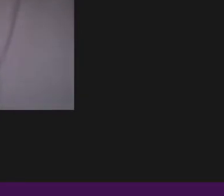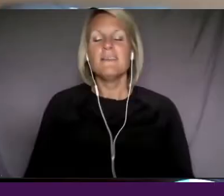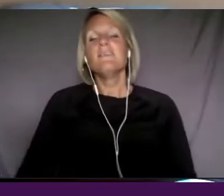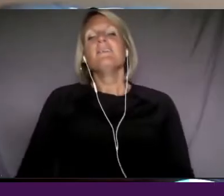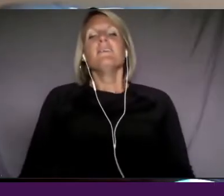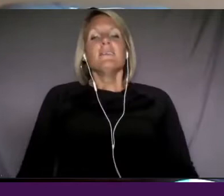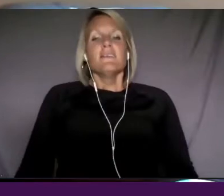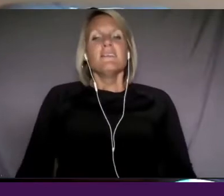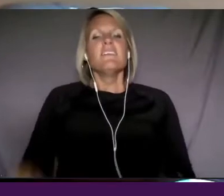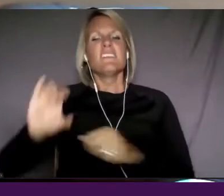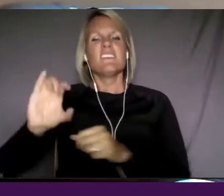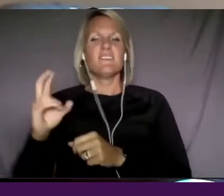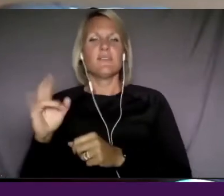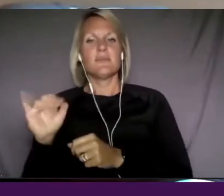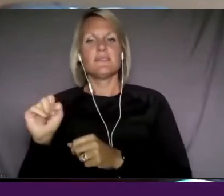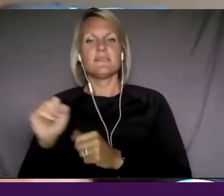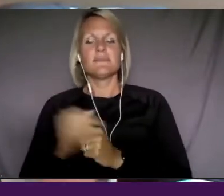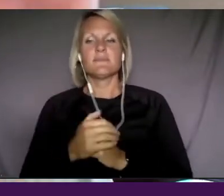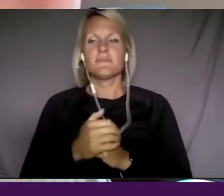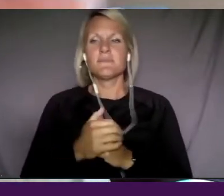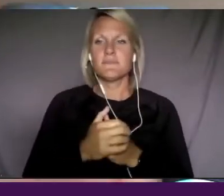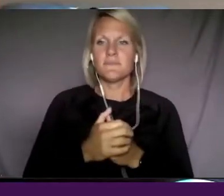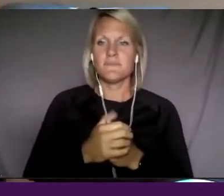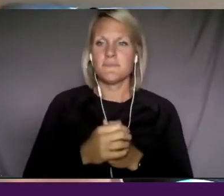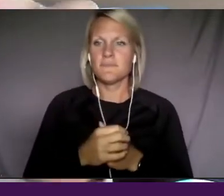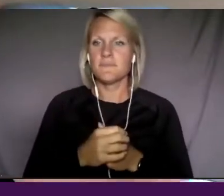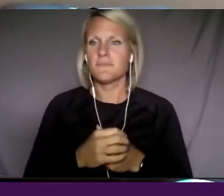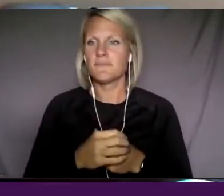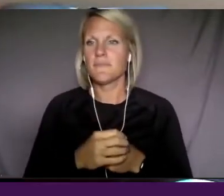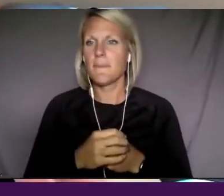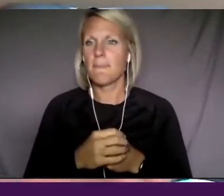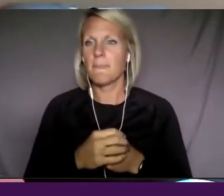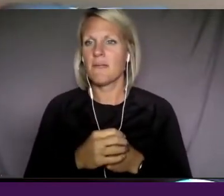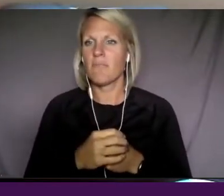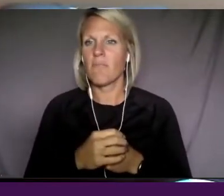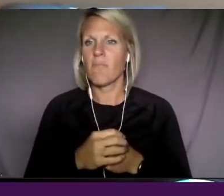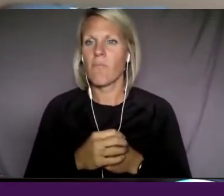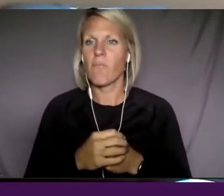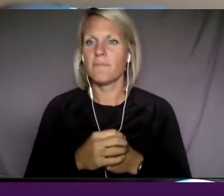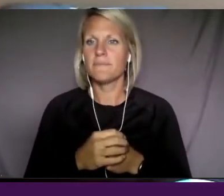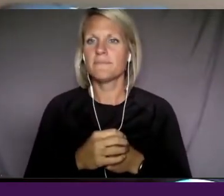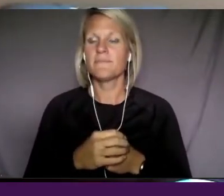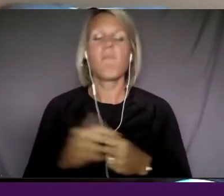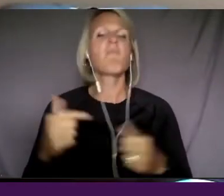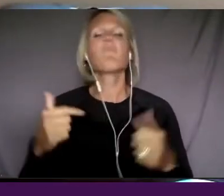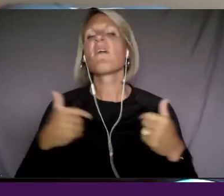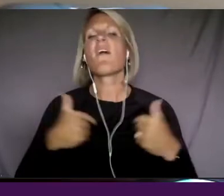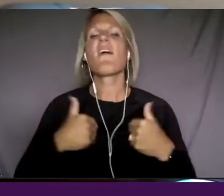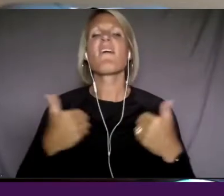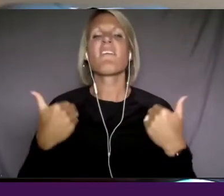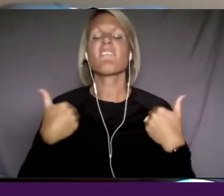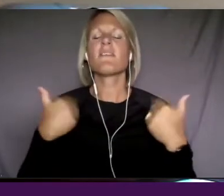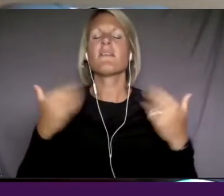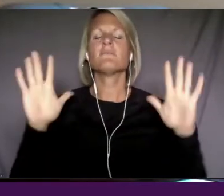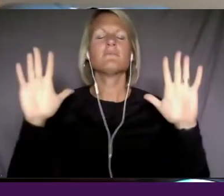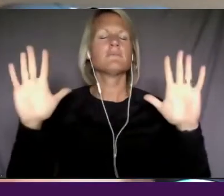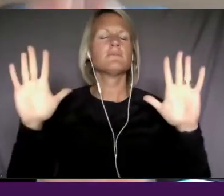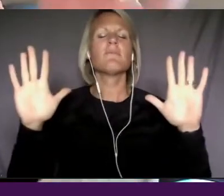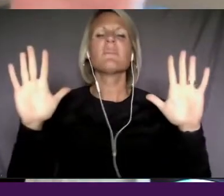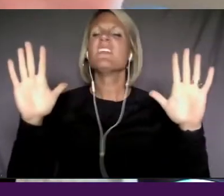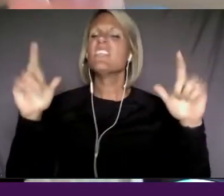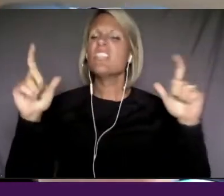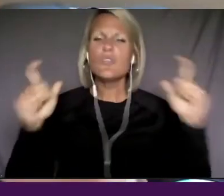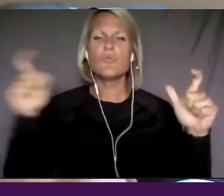um, well, I mean, I have huge, huge respect for independent filmmakers. mean, my first film